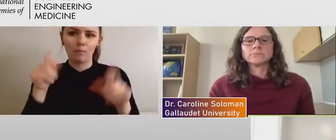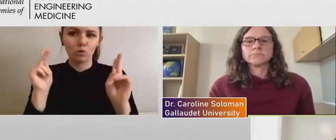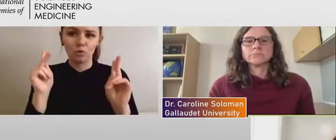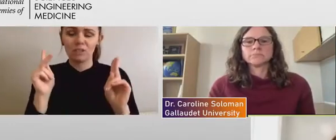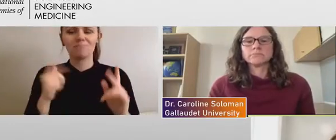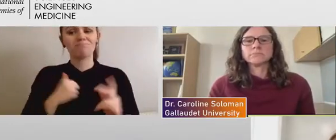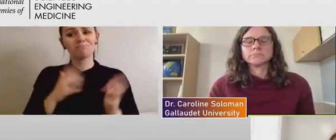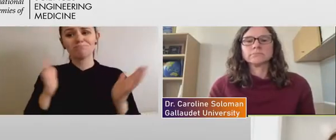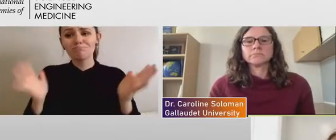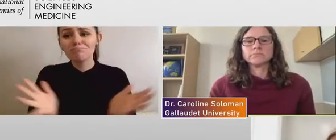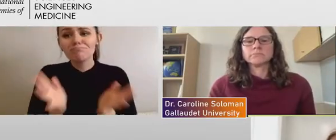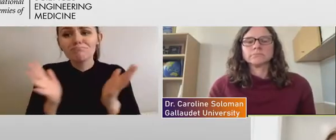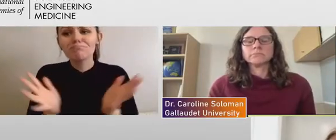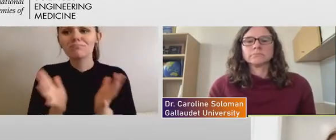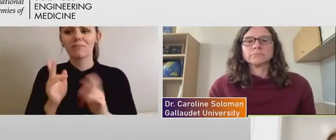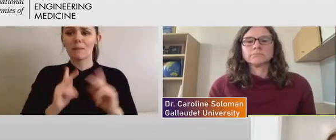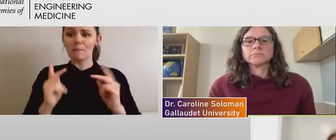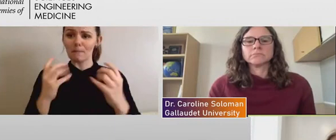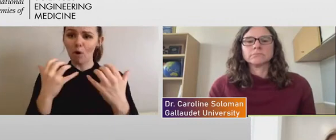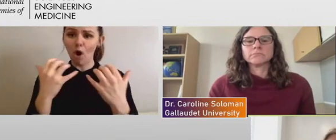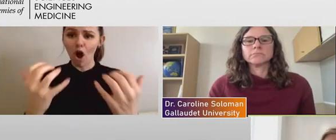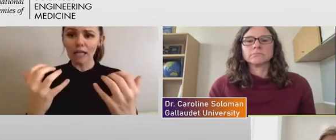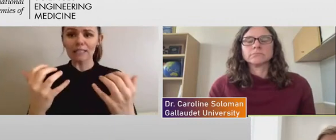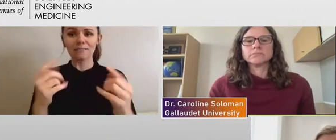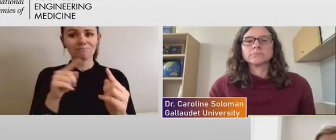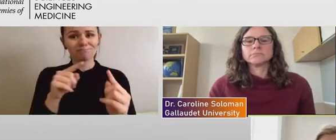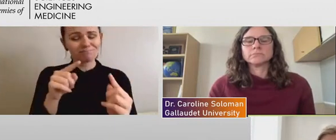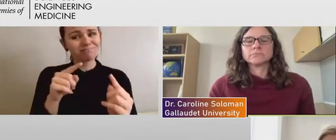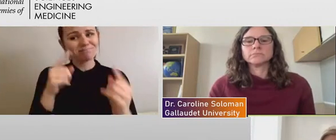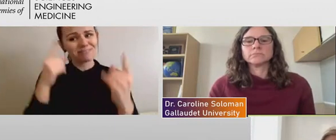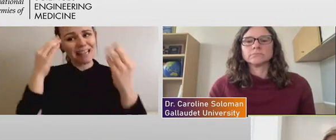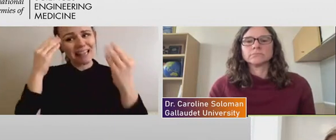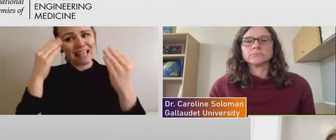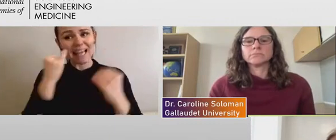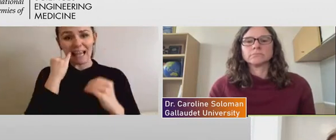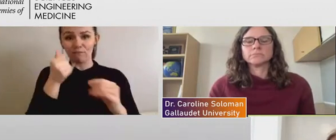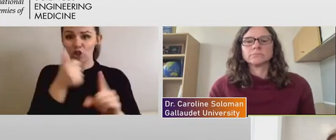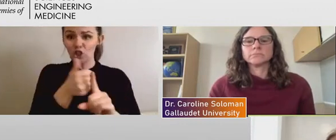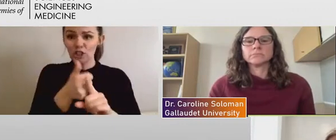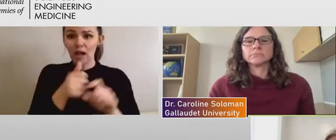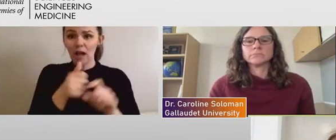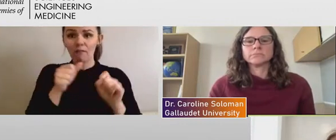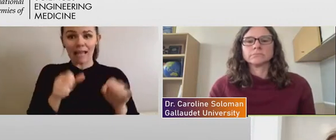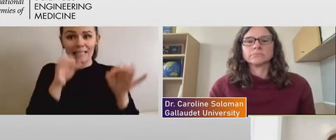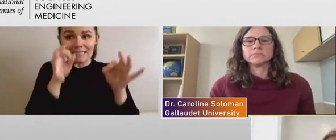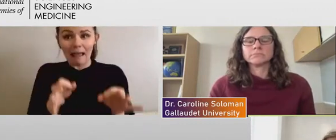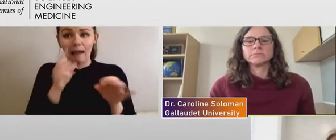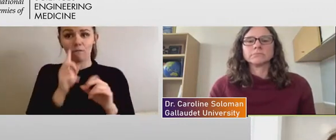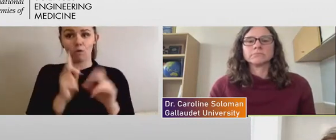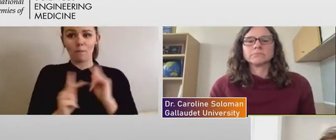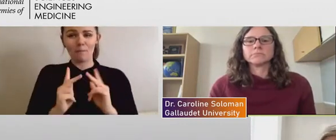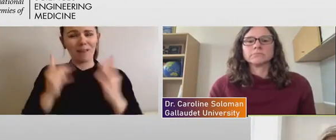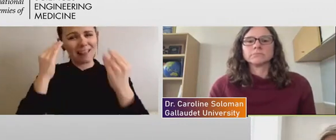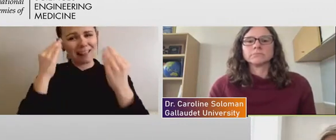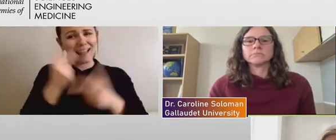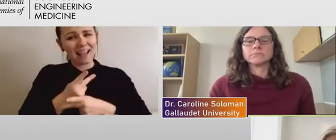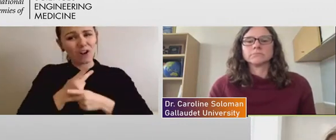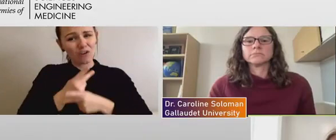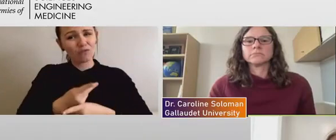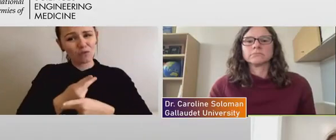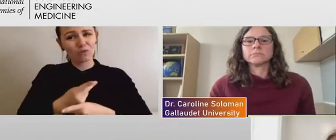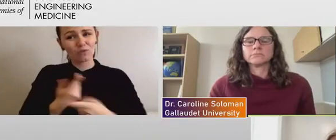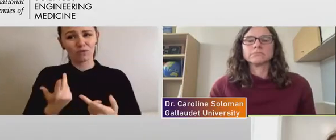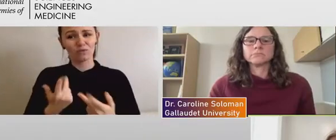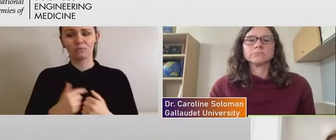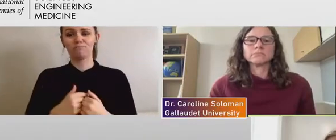opportunities to think about these decisions to think carefully, right? To, as we move forward, hopefully at some point